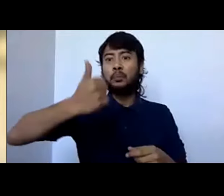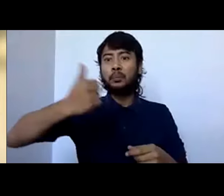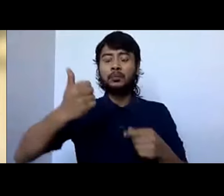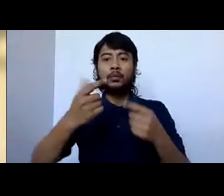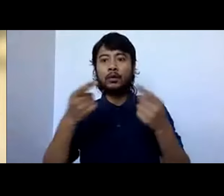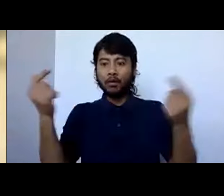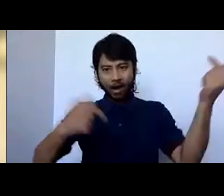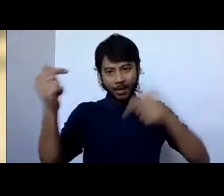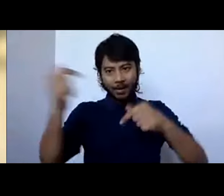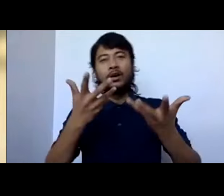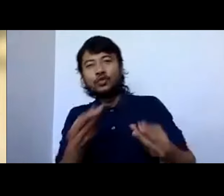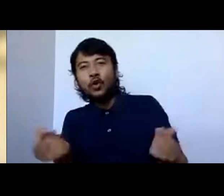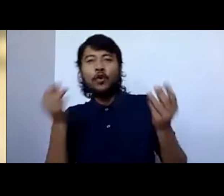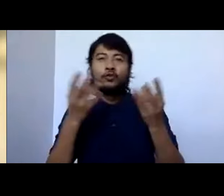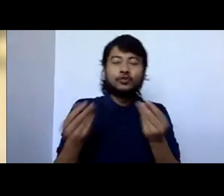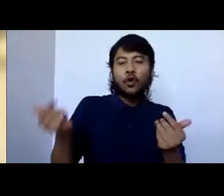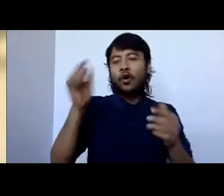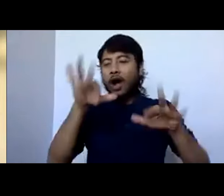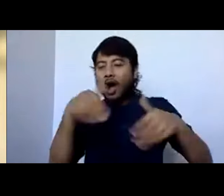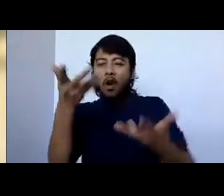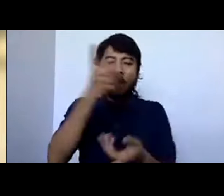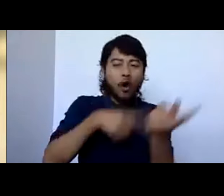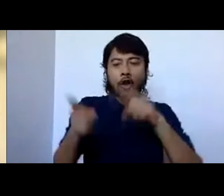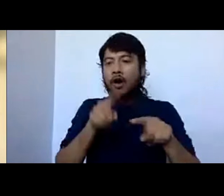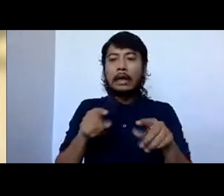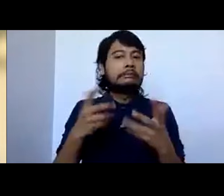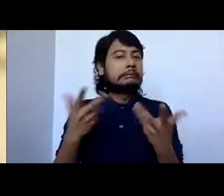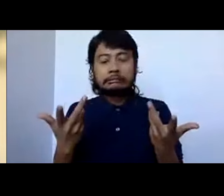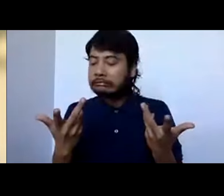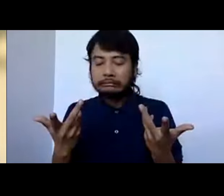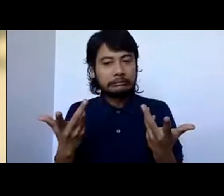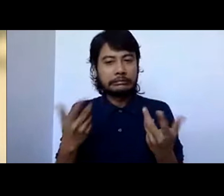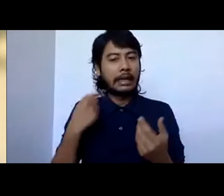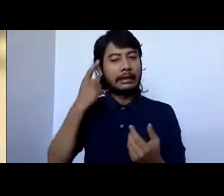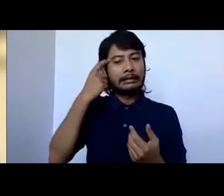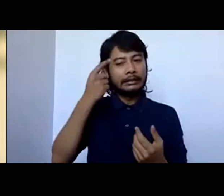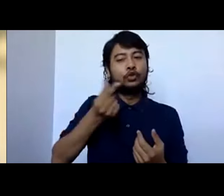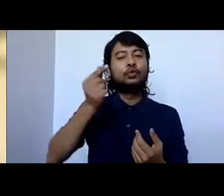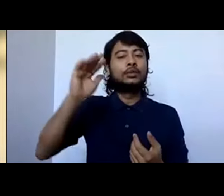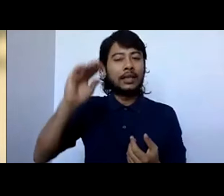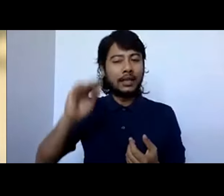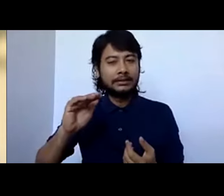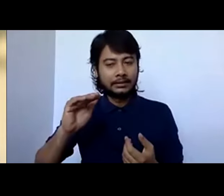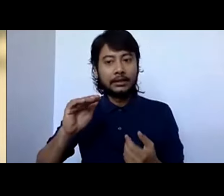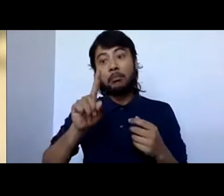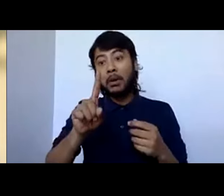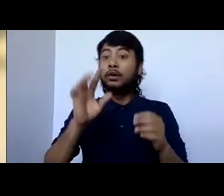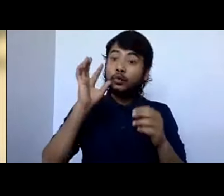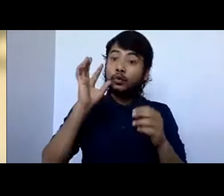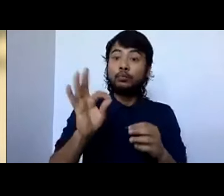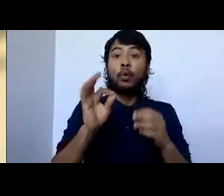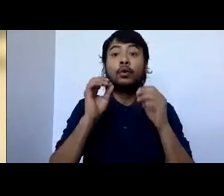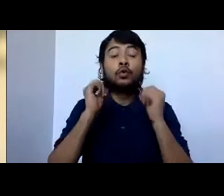want to acknowledge, you know, the fact that world leaders are at a stage where they are discussing this and the voices